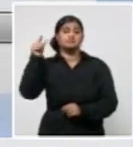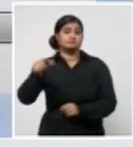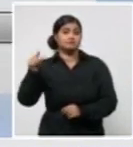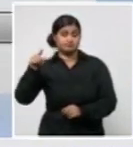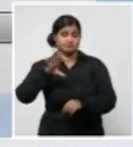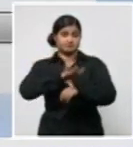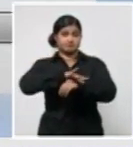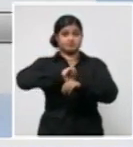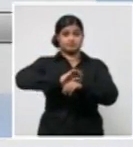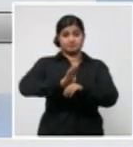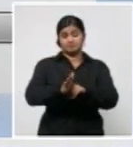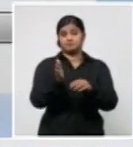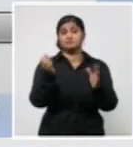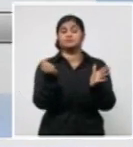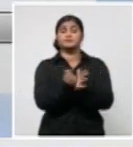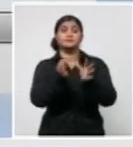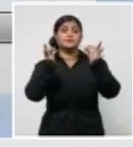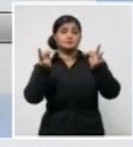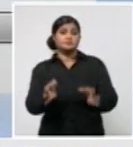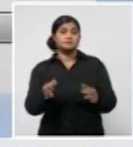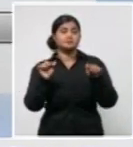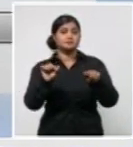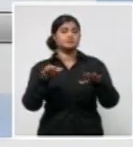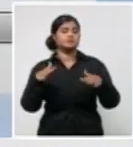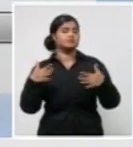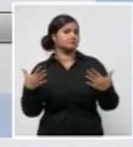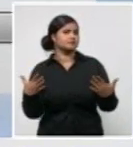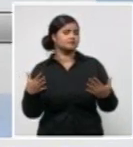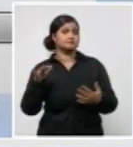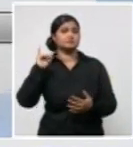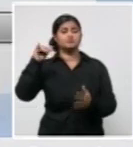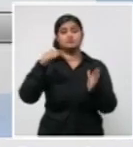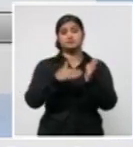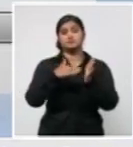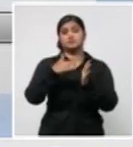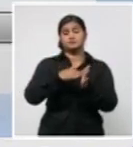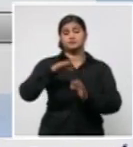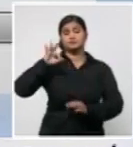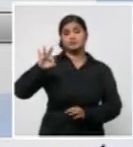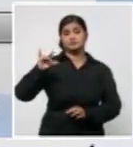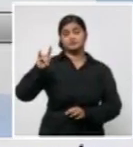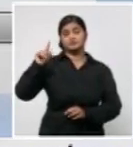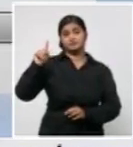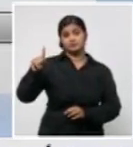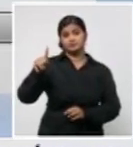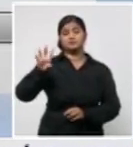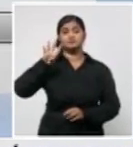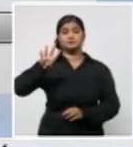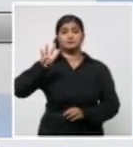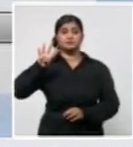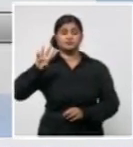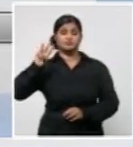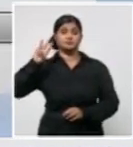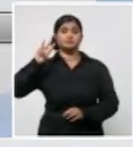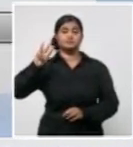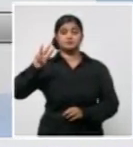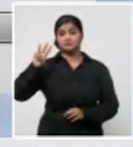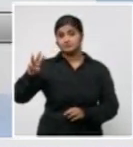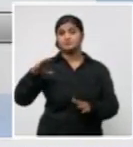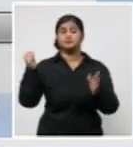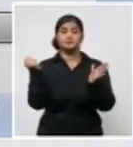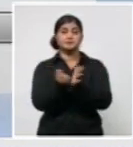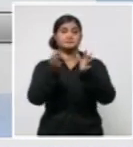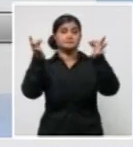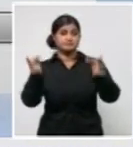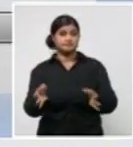continues to be facing a difficult situation. Yesterday, 103,132 people were